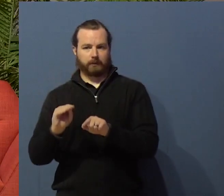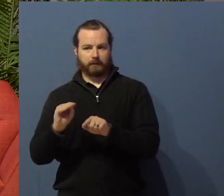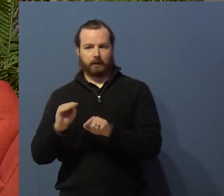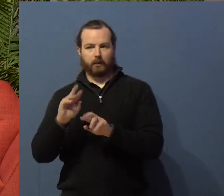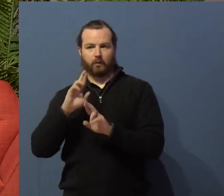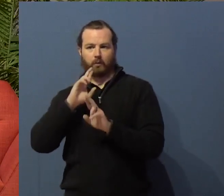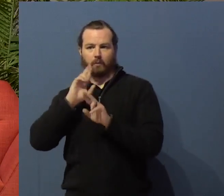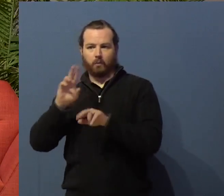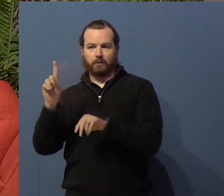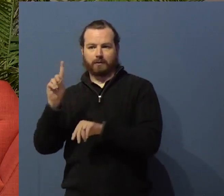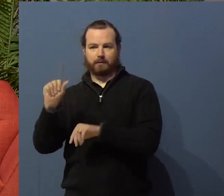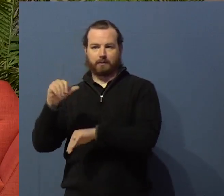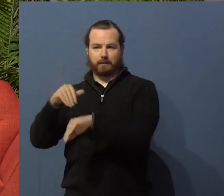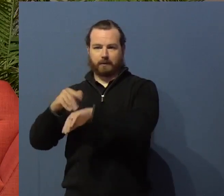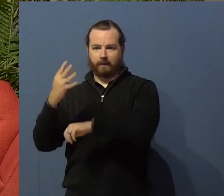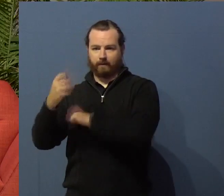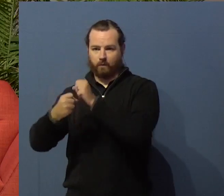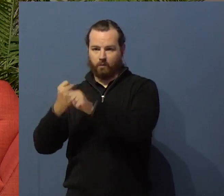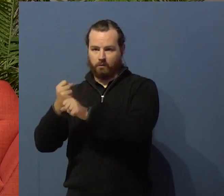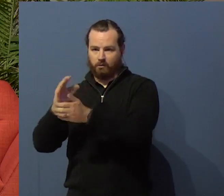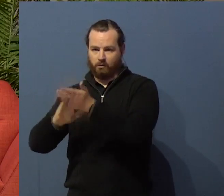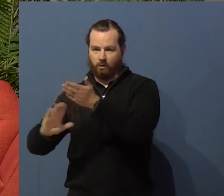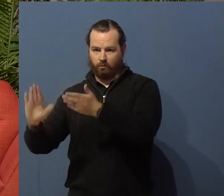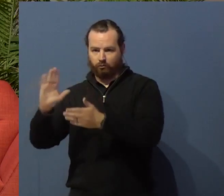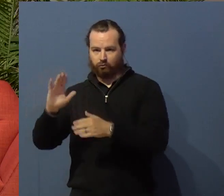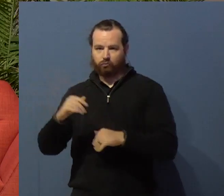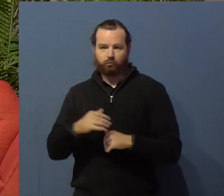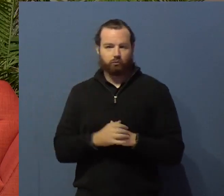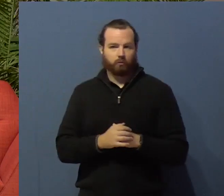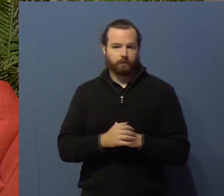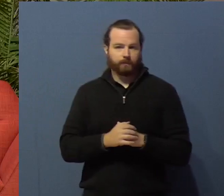report a disability, 43%.